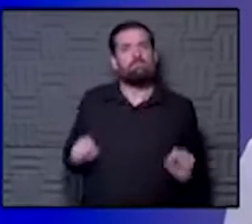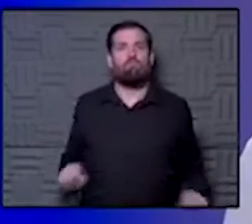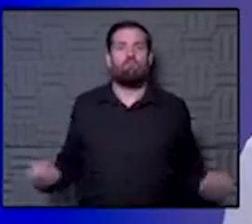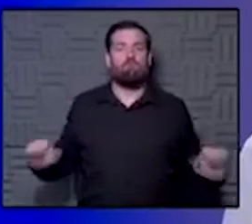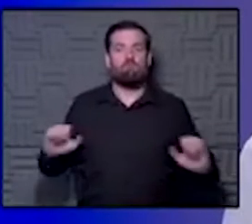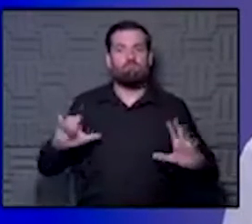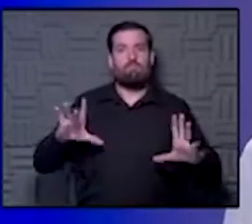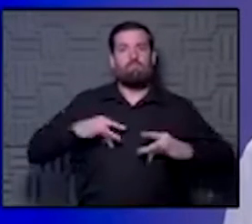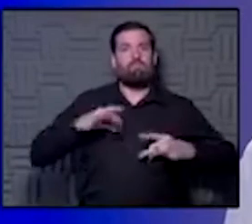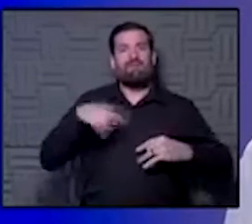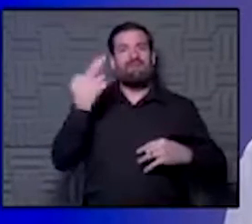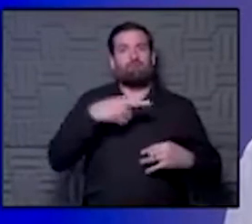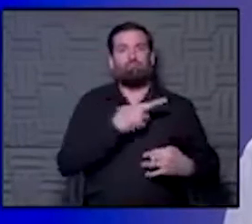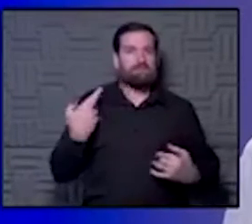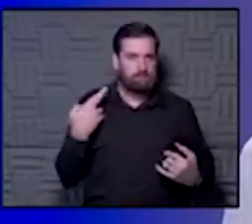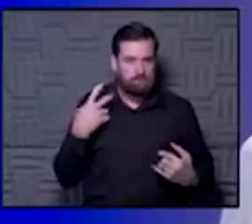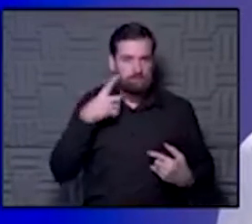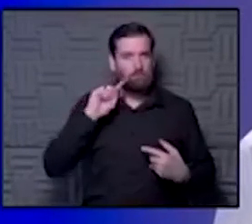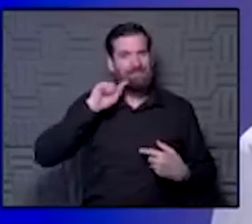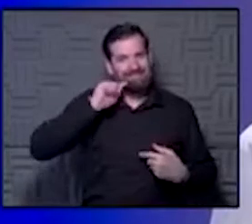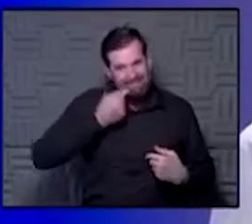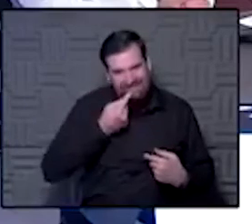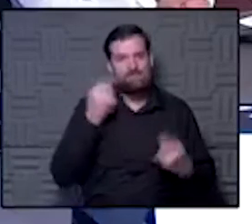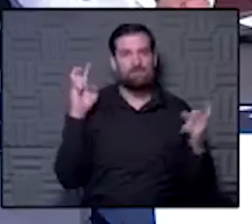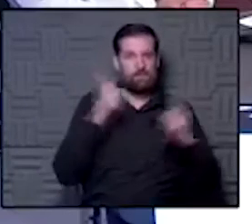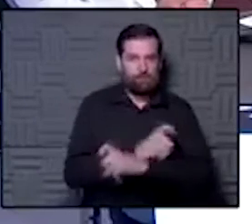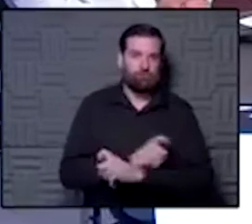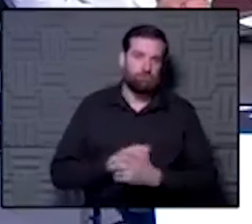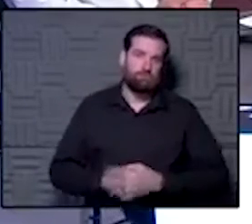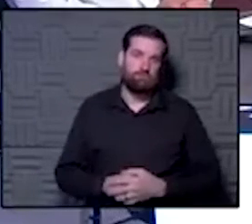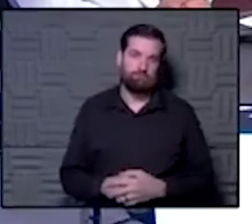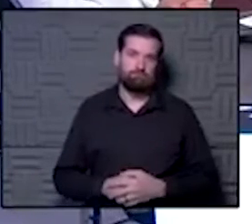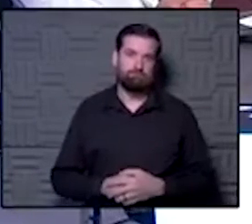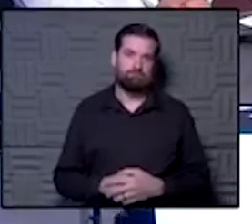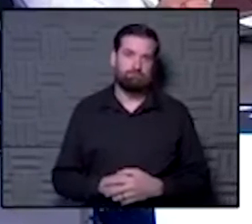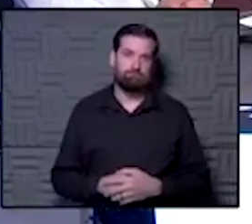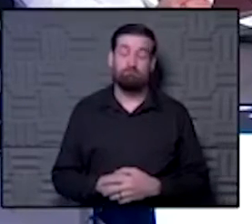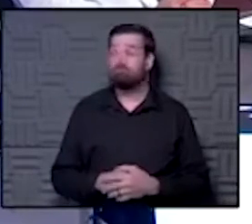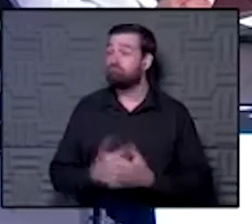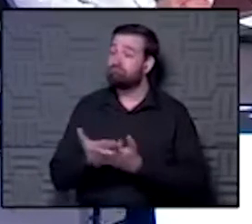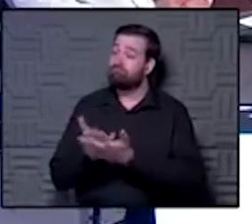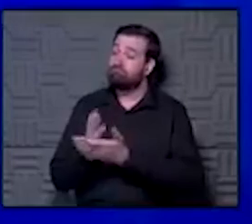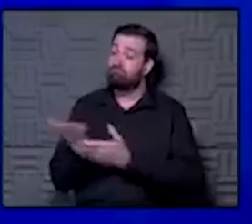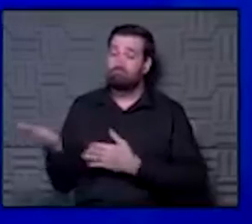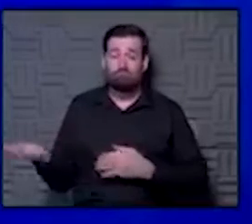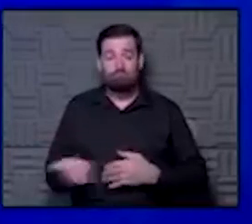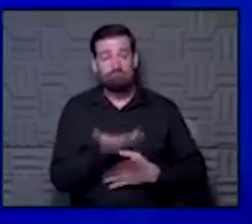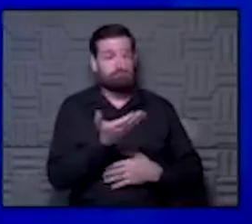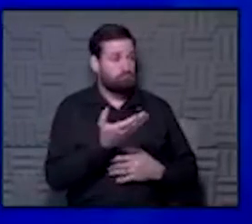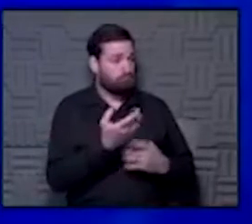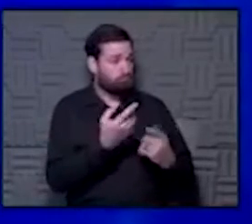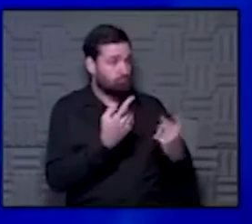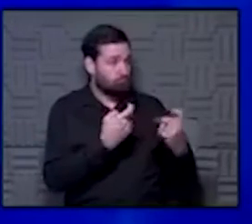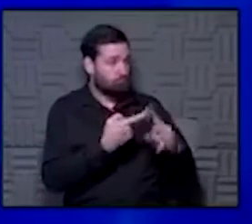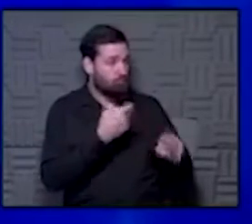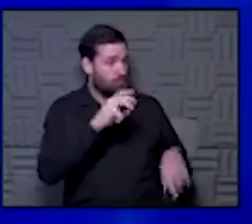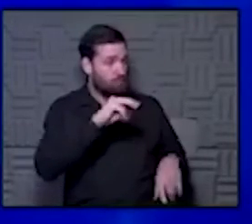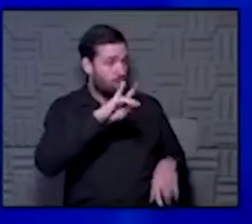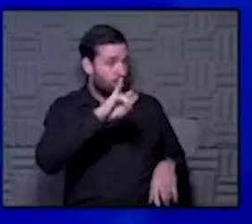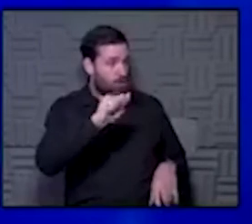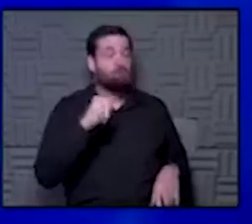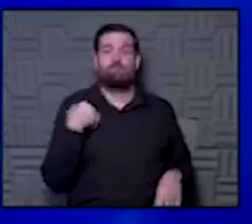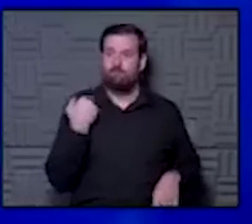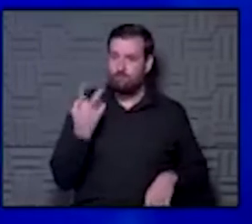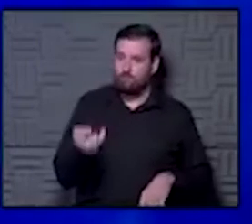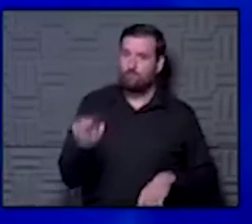when they get it. That's really dangerous. Yeah. So, all right. Well, let's hear first other questions from the media this morning. We do